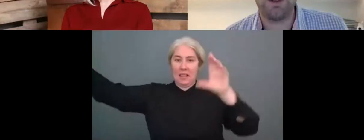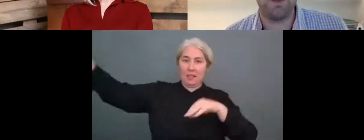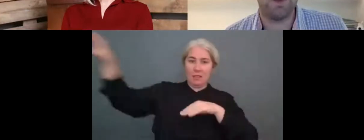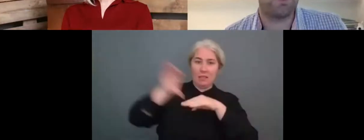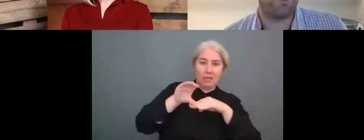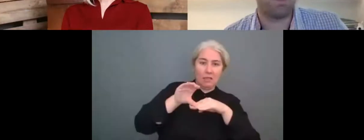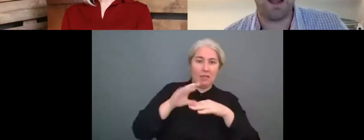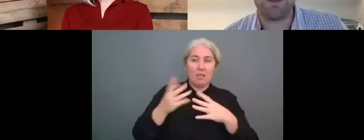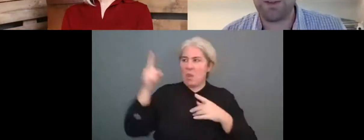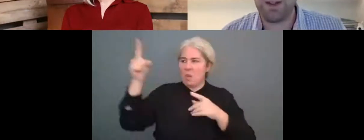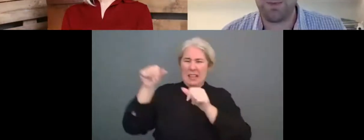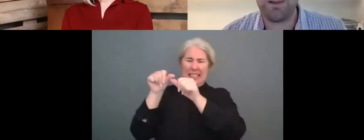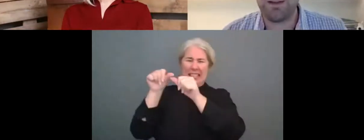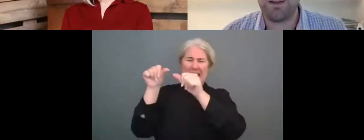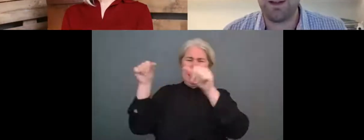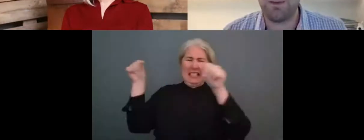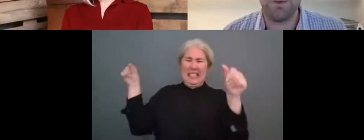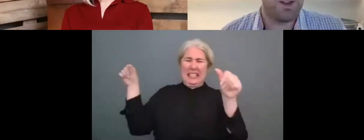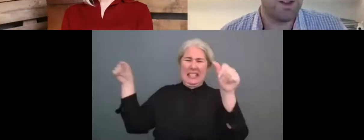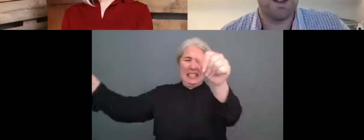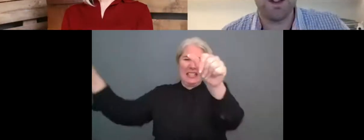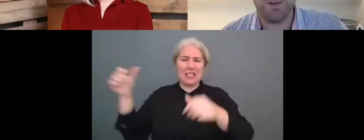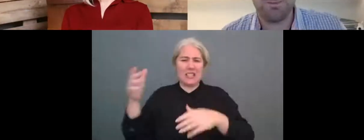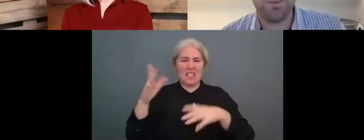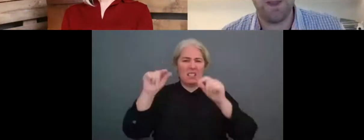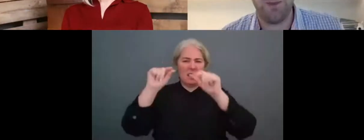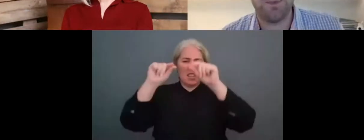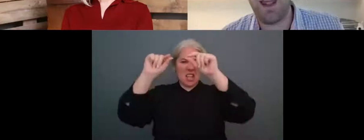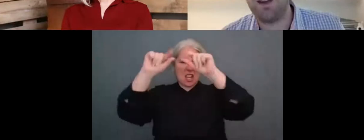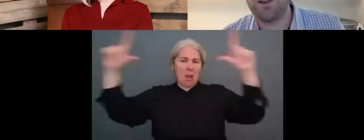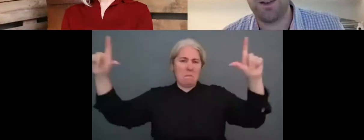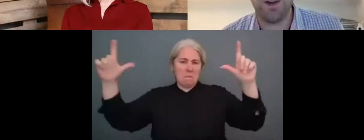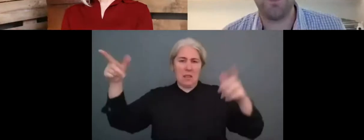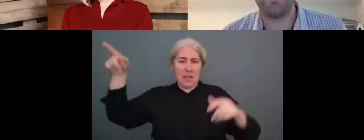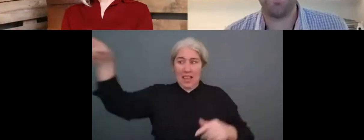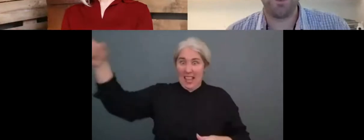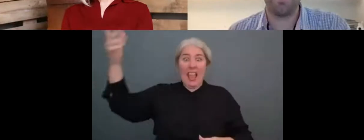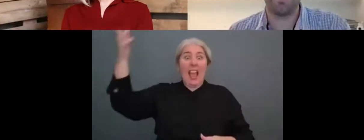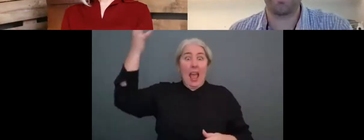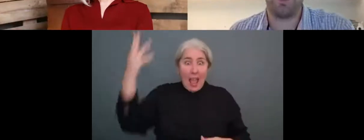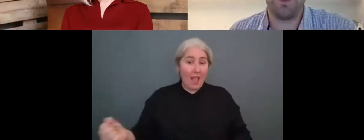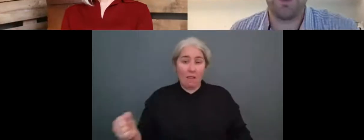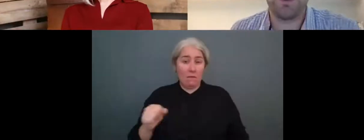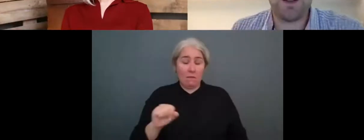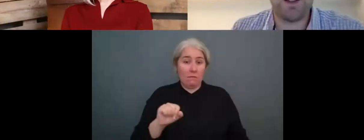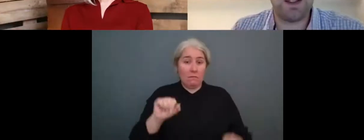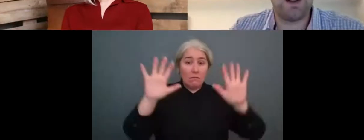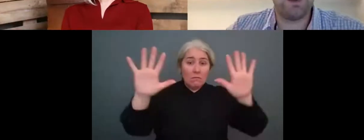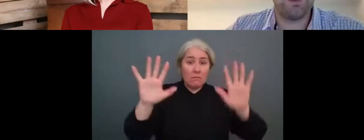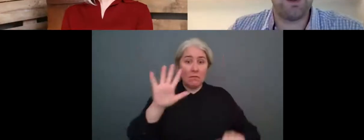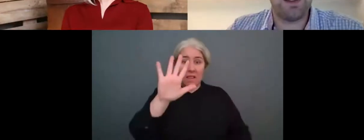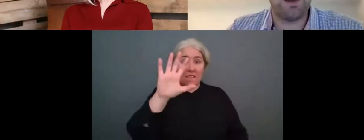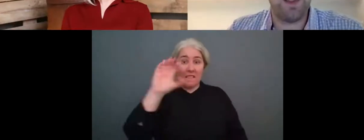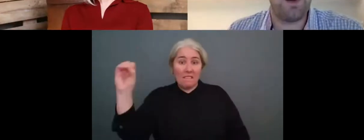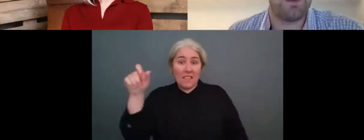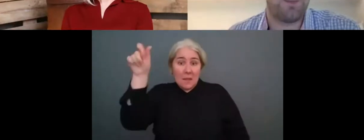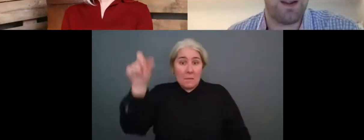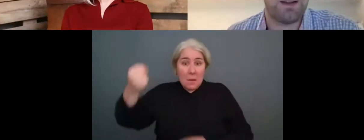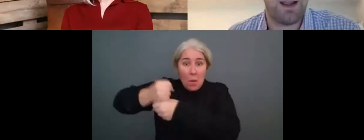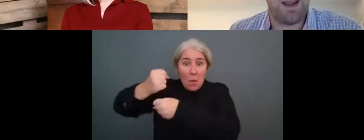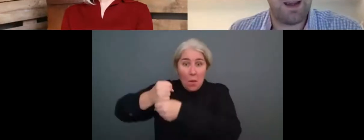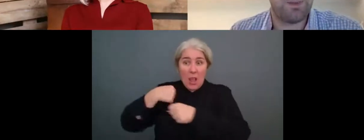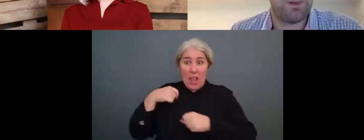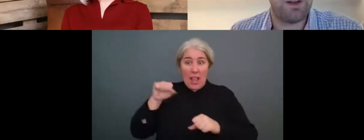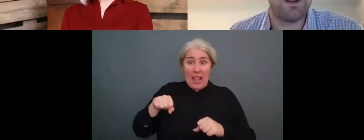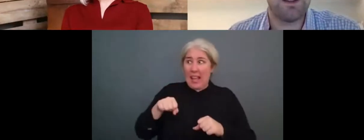corporation, which will probably have a sustainability team of, you know, 10 to 50 people. So, so actually, can you, can you lean on them a little